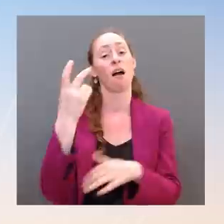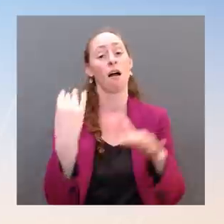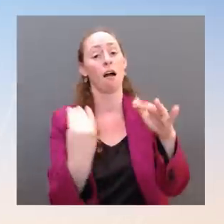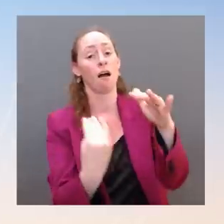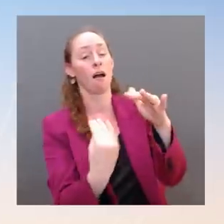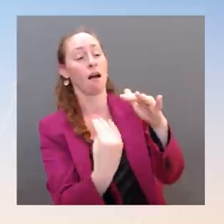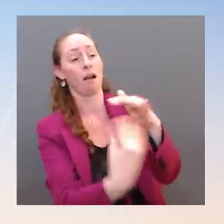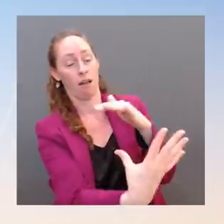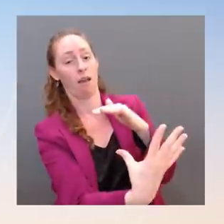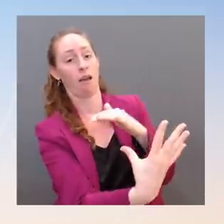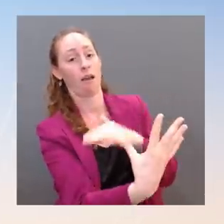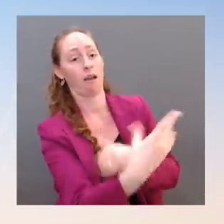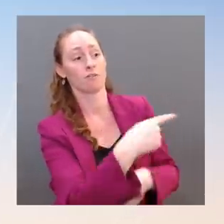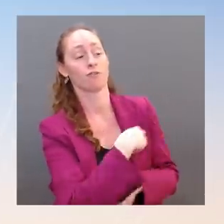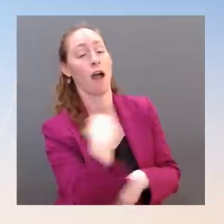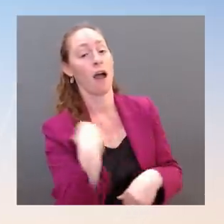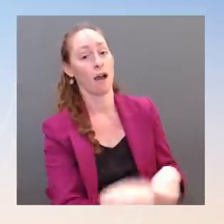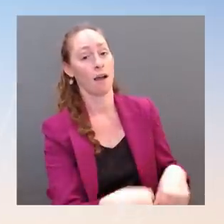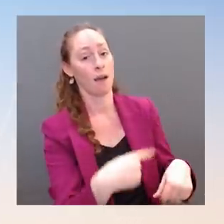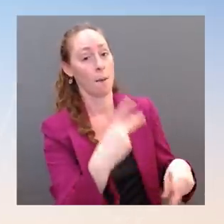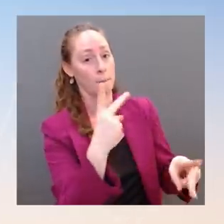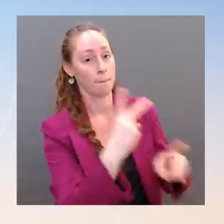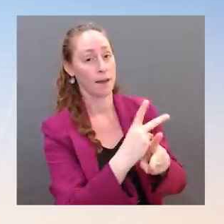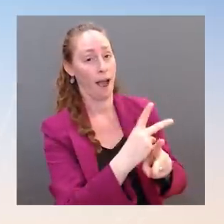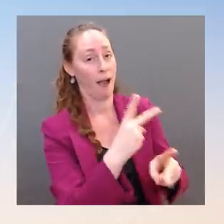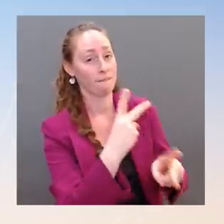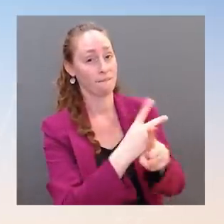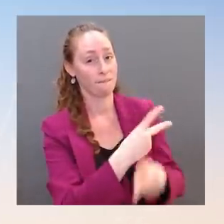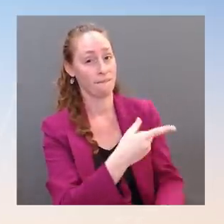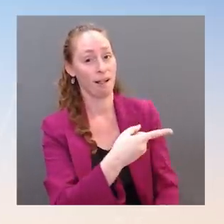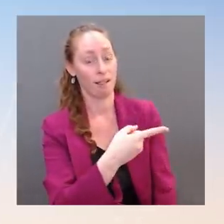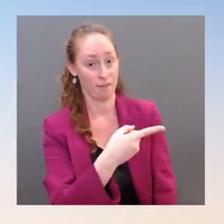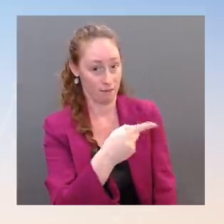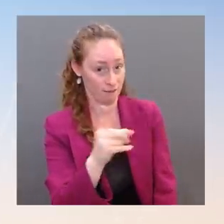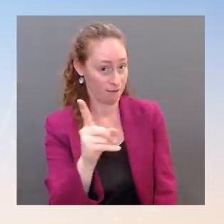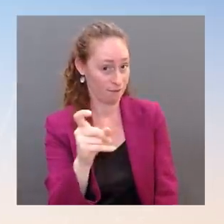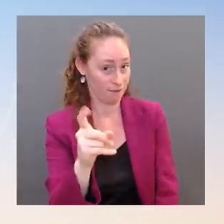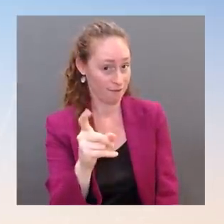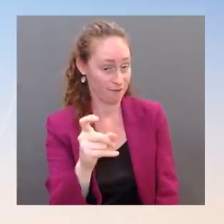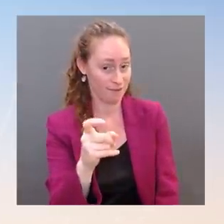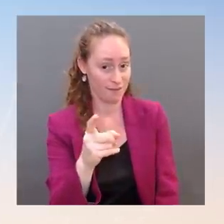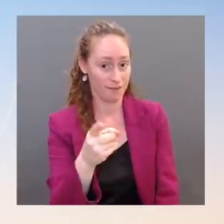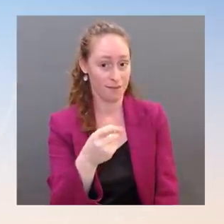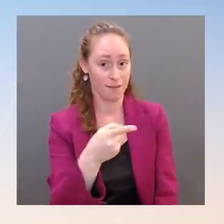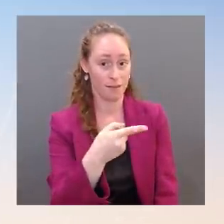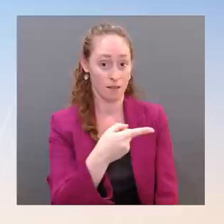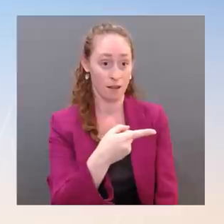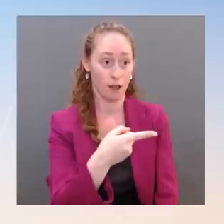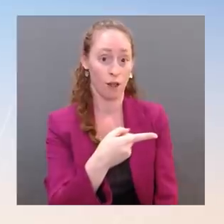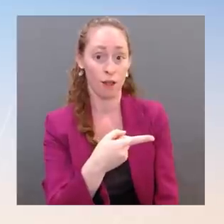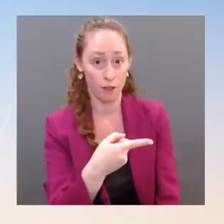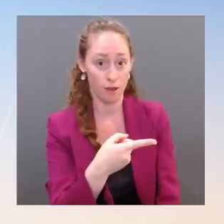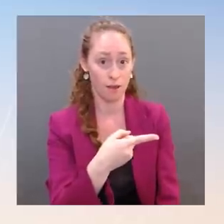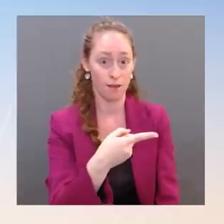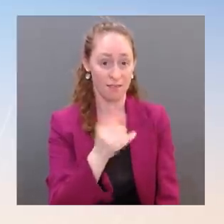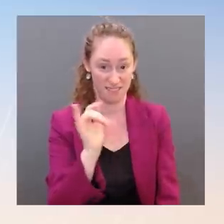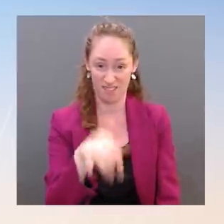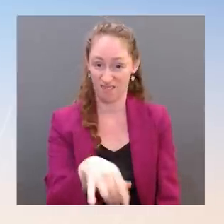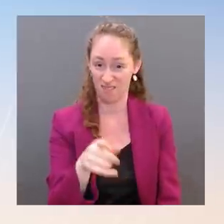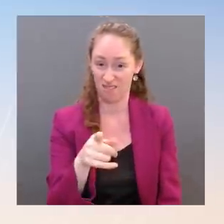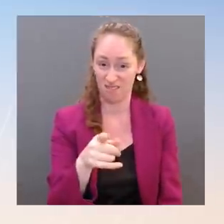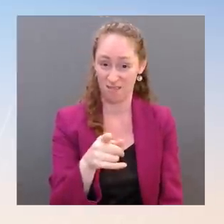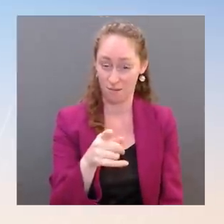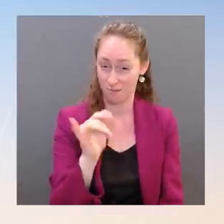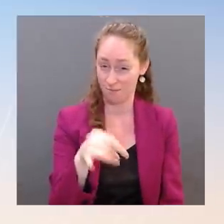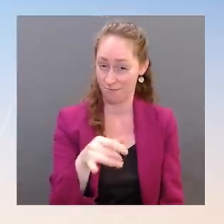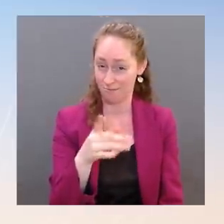do anything similar. Is that going to be part of the messaging during the President's trip? Mr. The message we're trying to send on